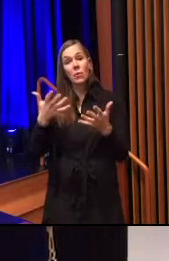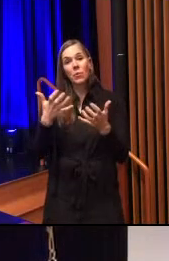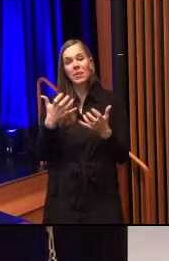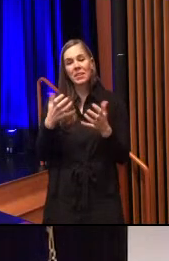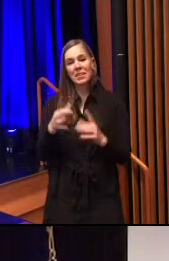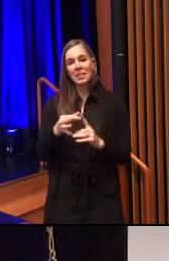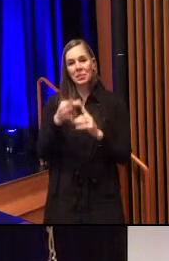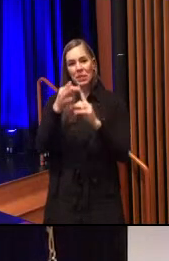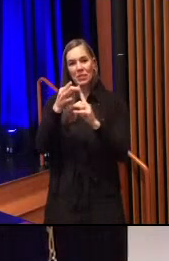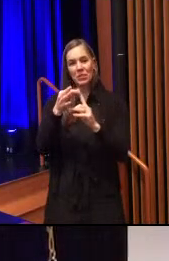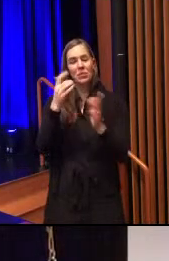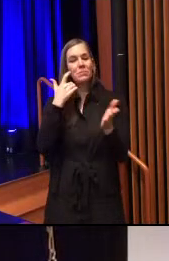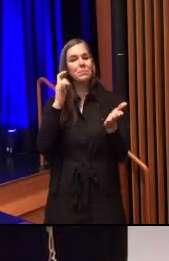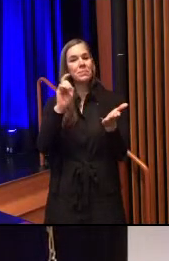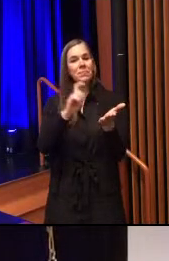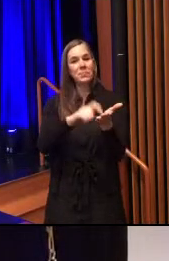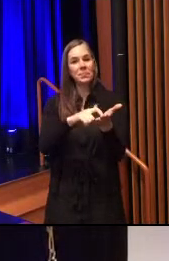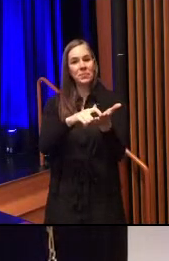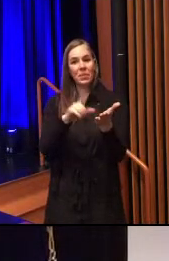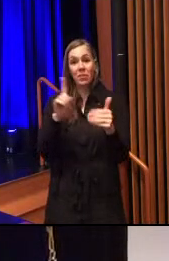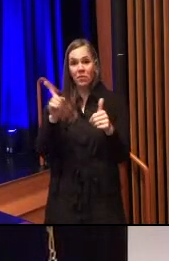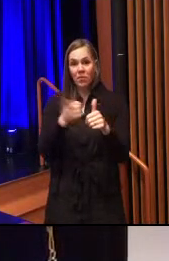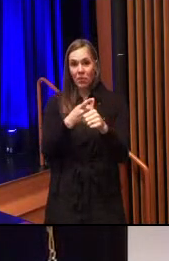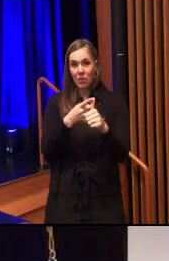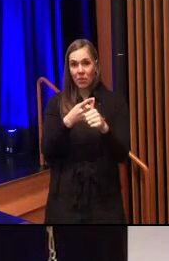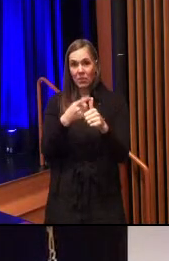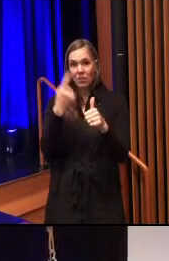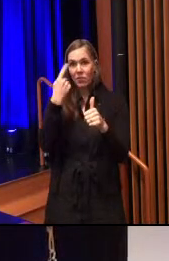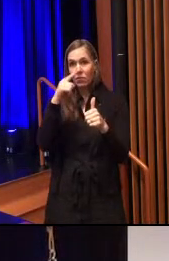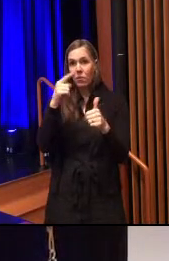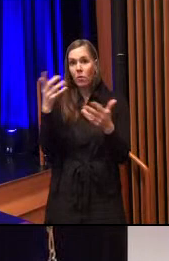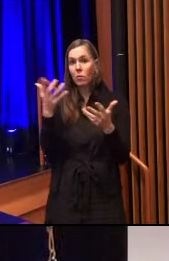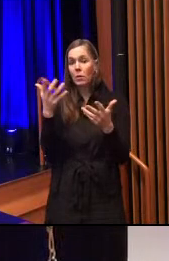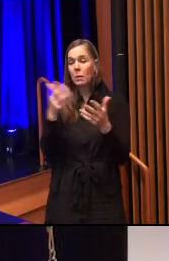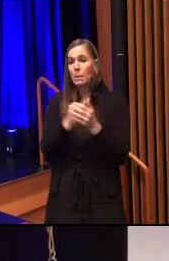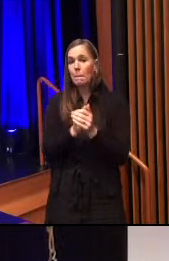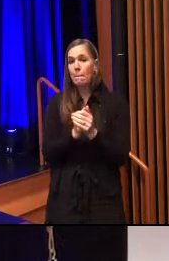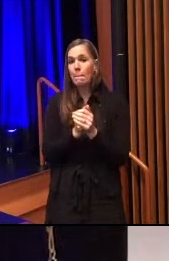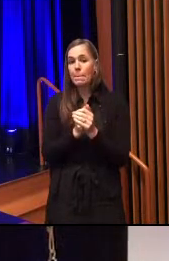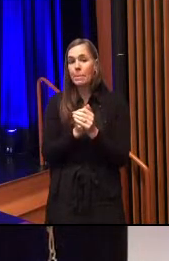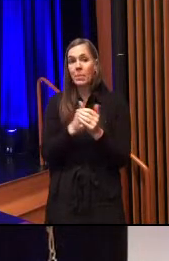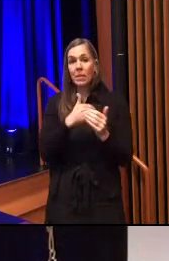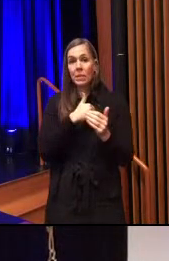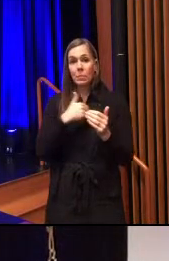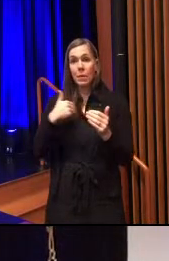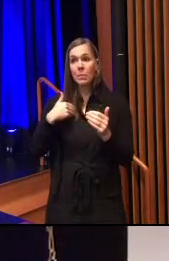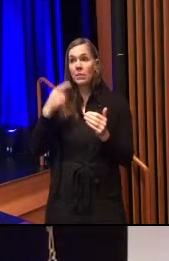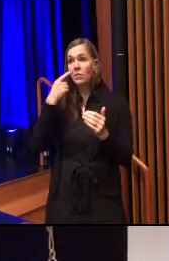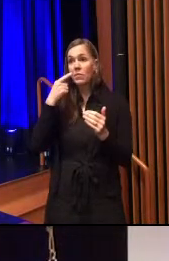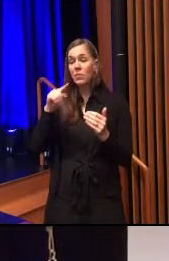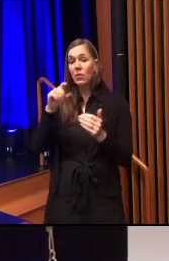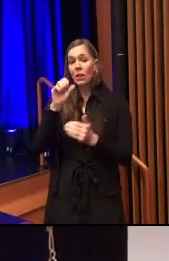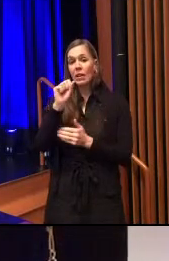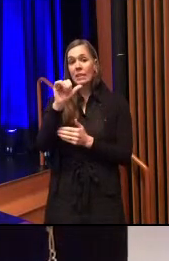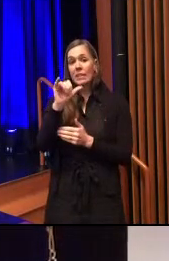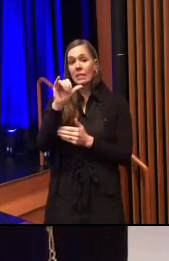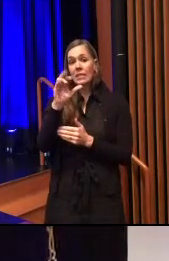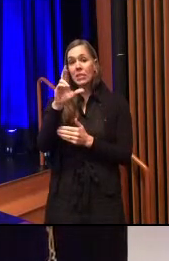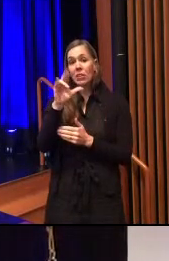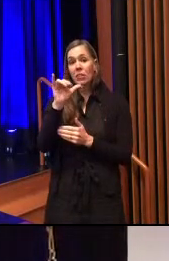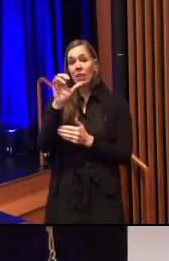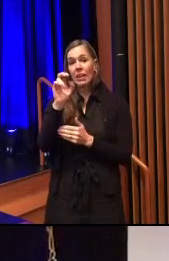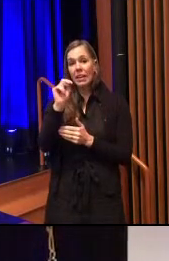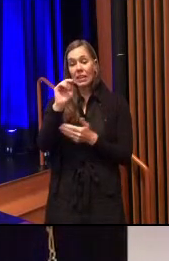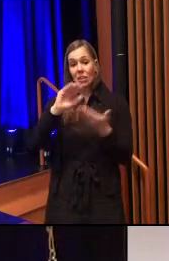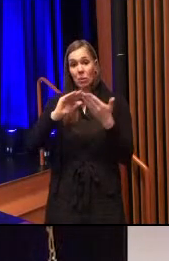special recognition first and foremost to the members of the Syrian community here in